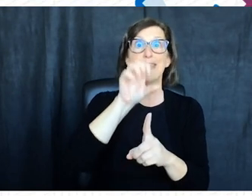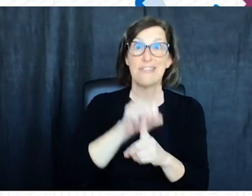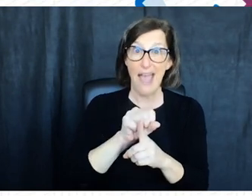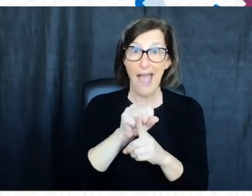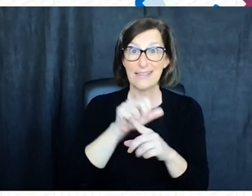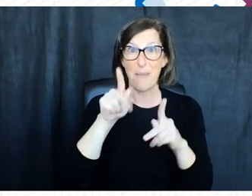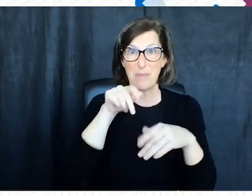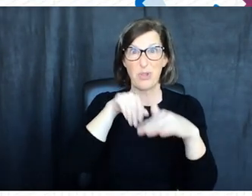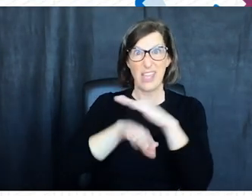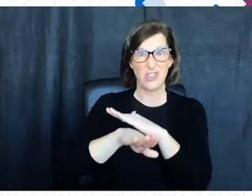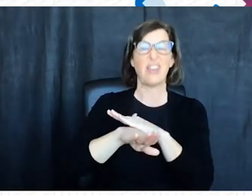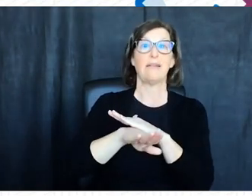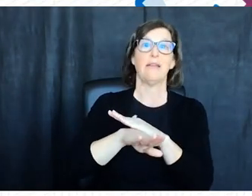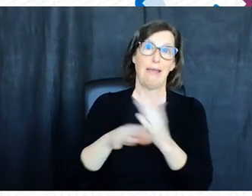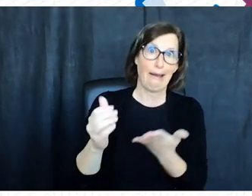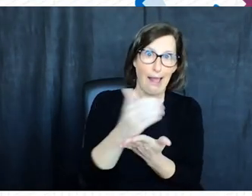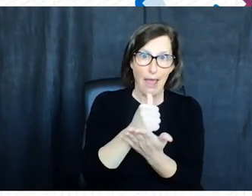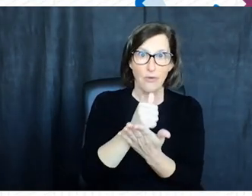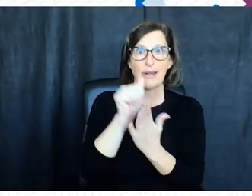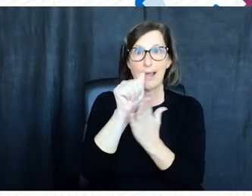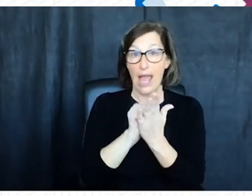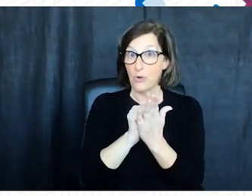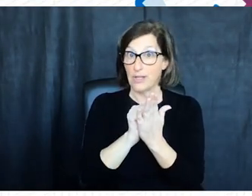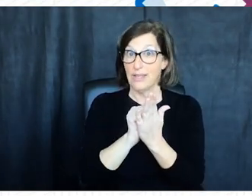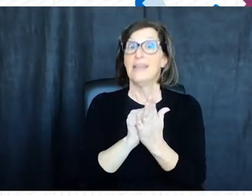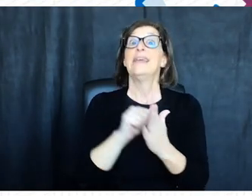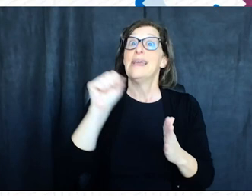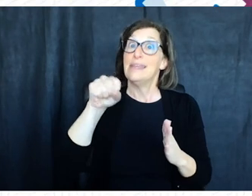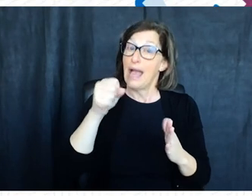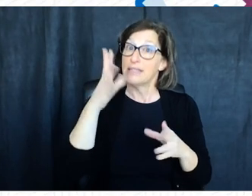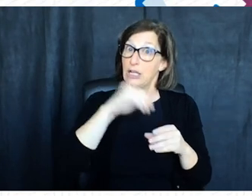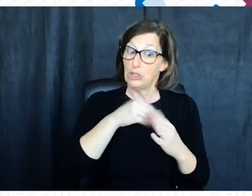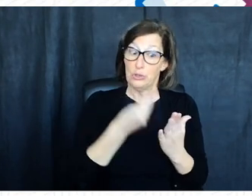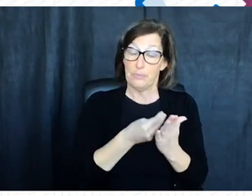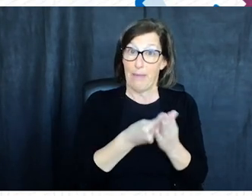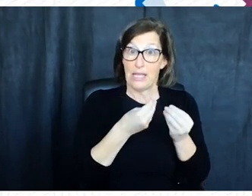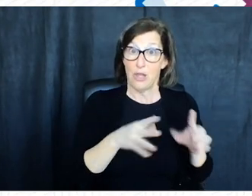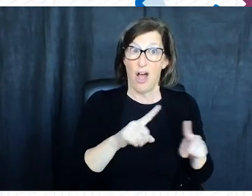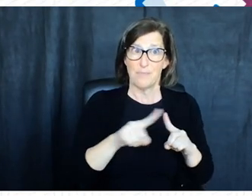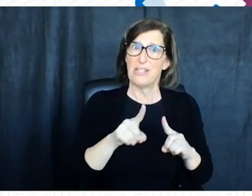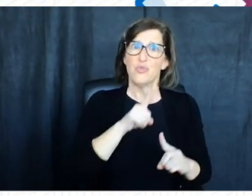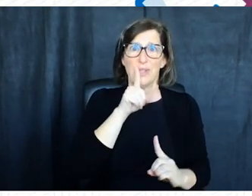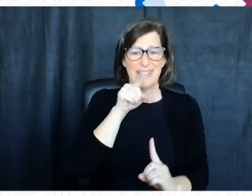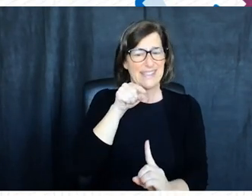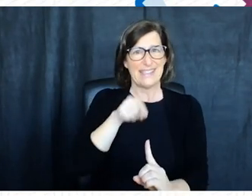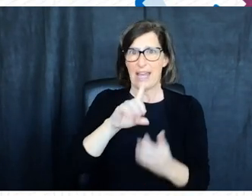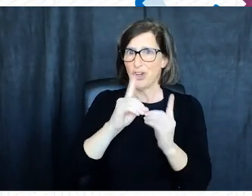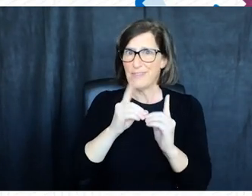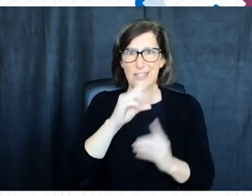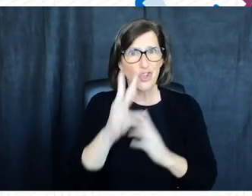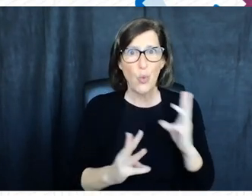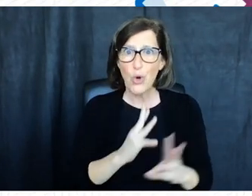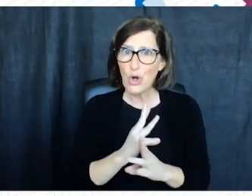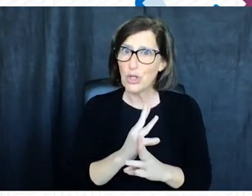the consequences of these crimes go beyond financial life losses they shake the very core of our trust in the digital world